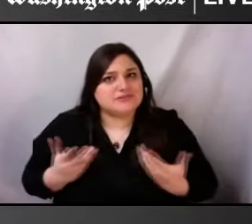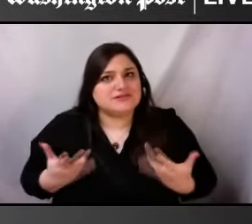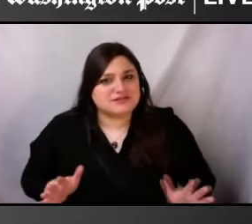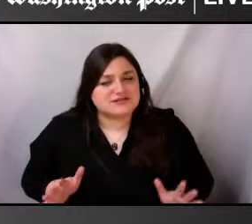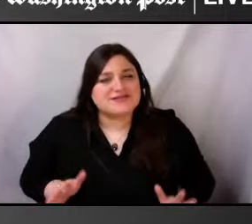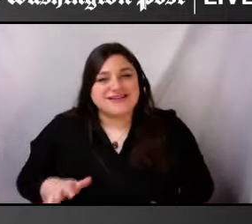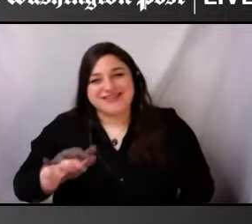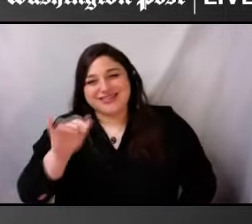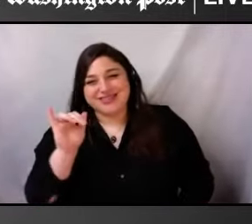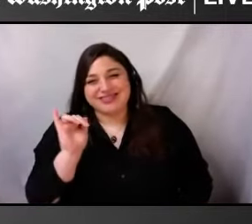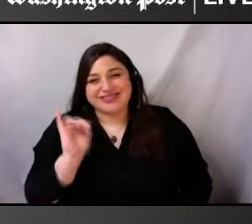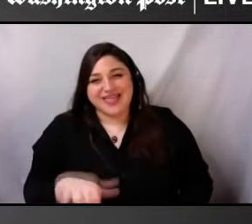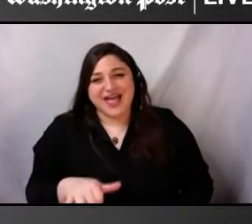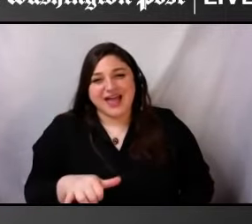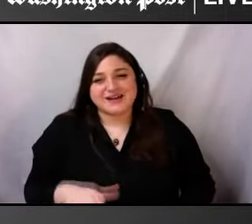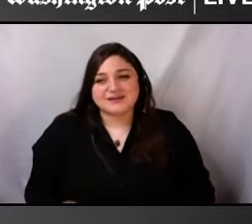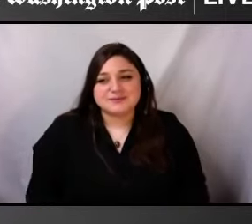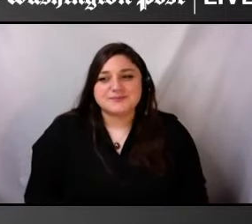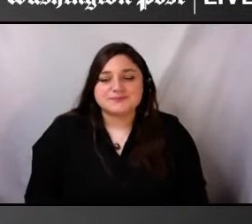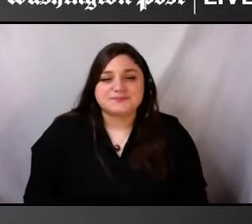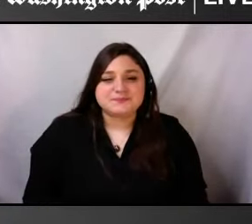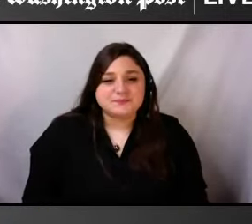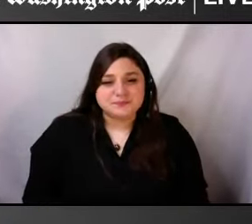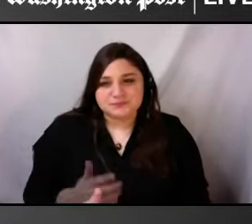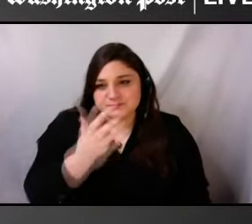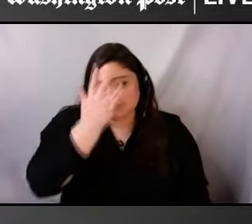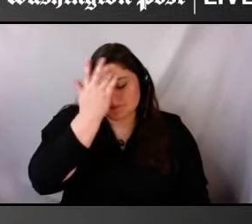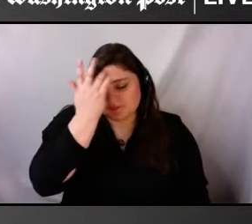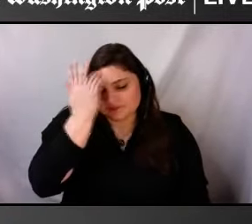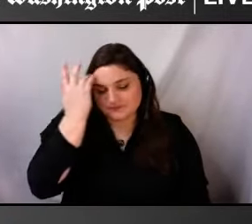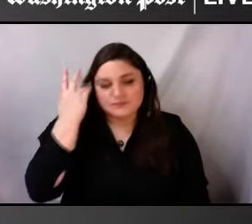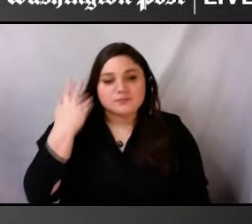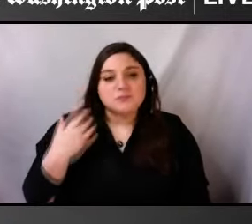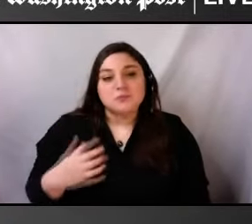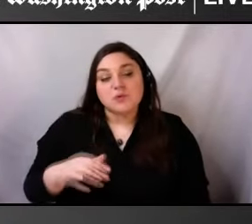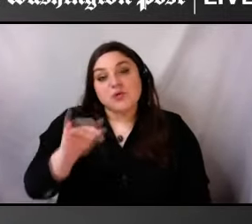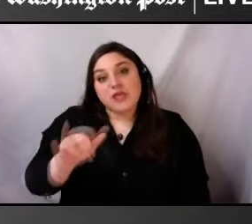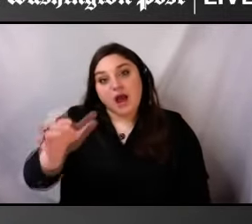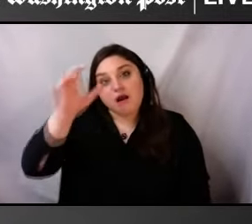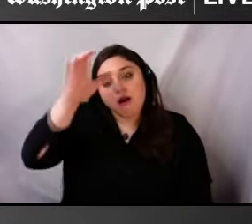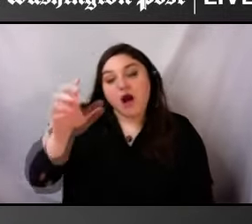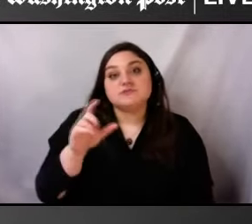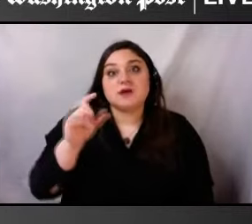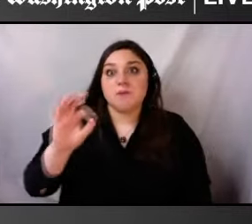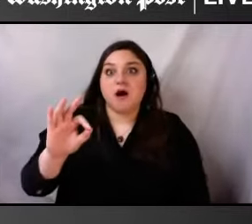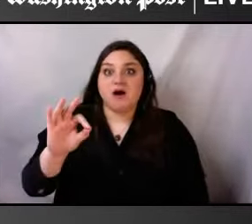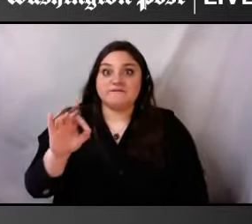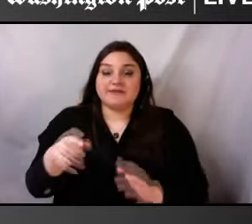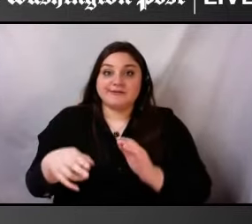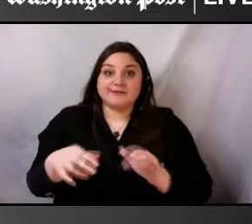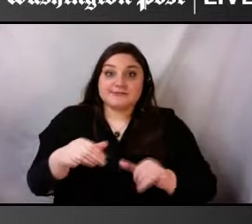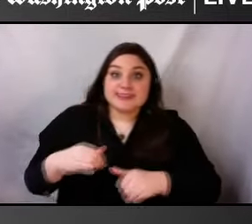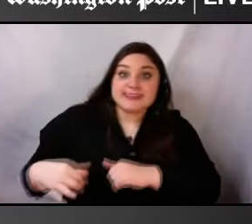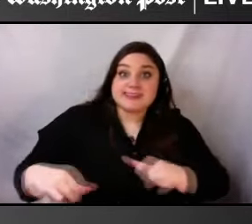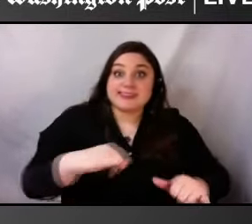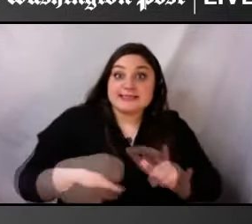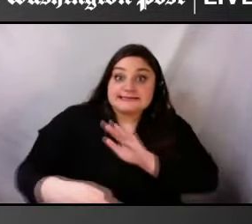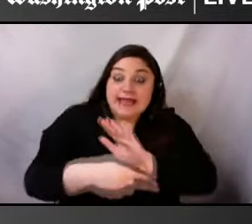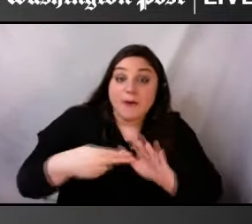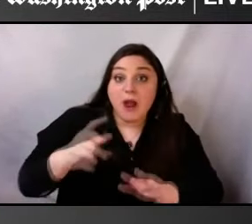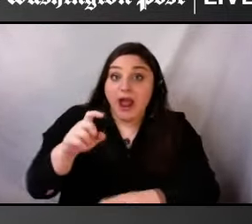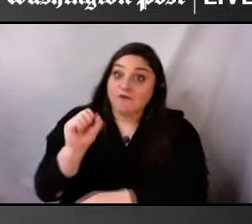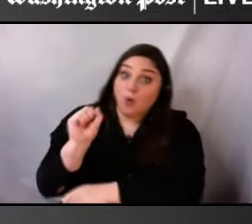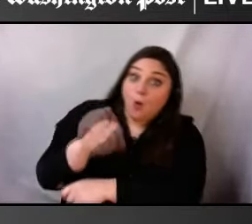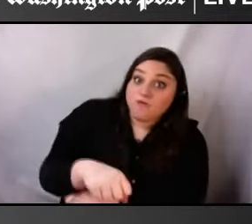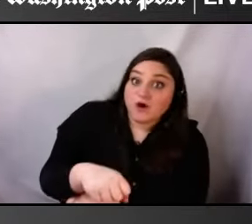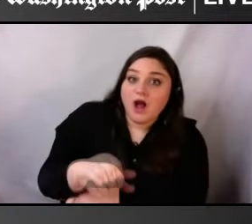just, when it comes to even overcoming kind of the stereotypes therein, and it's continuing to depict